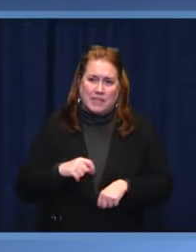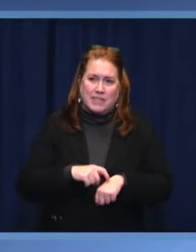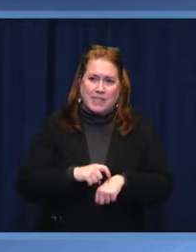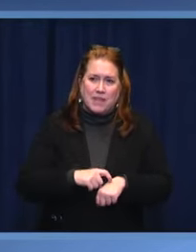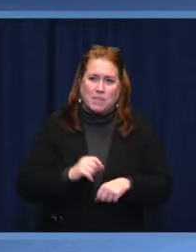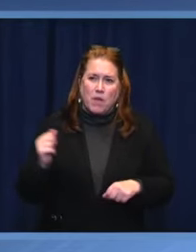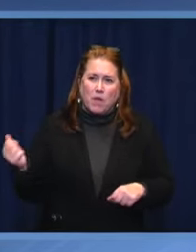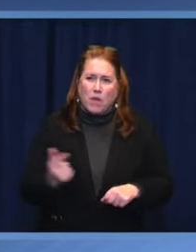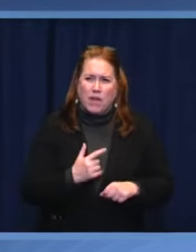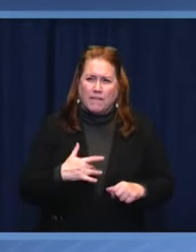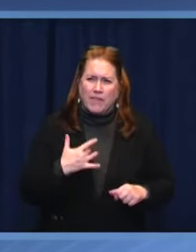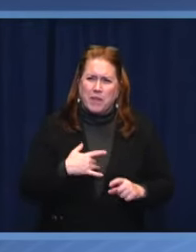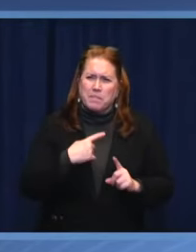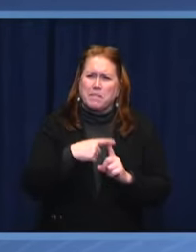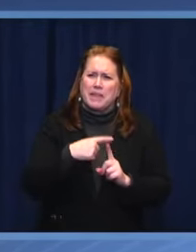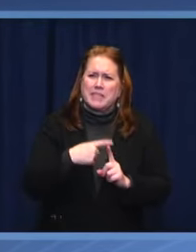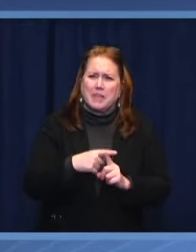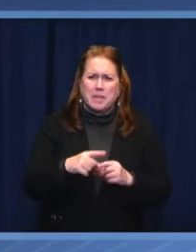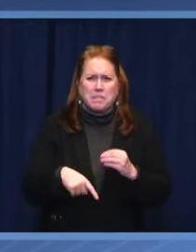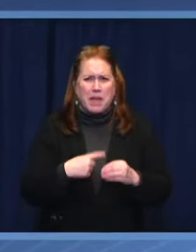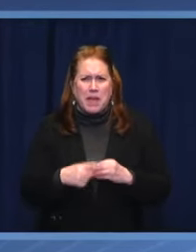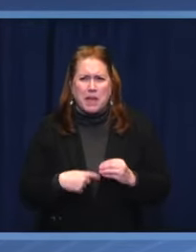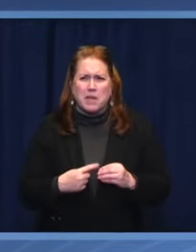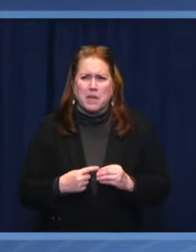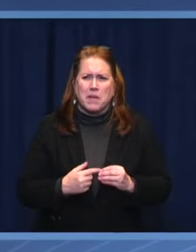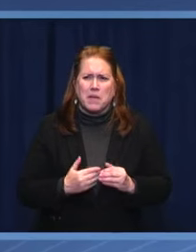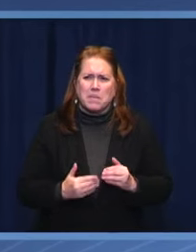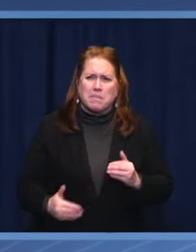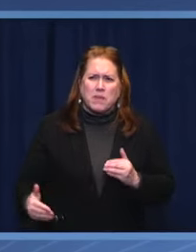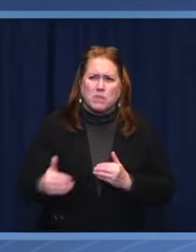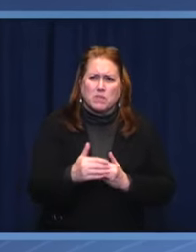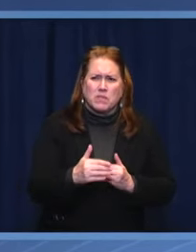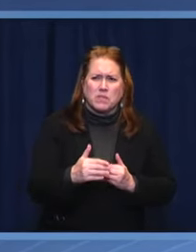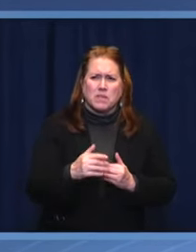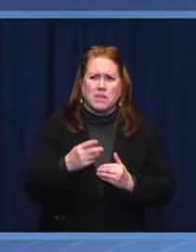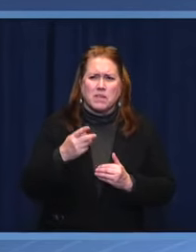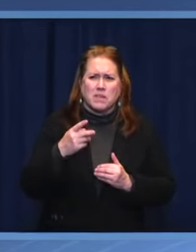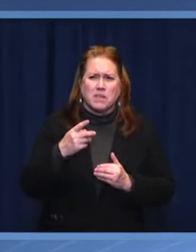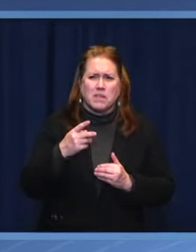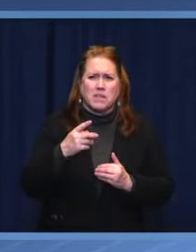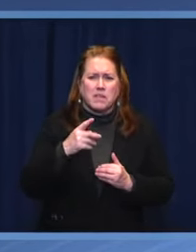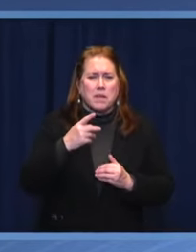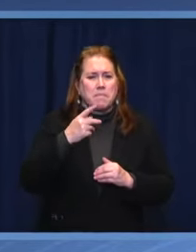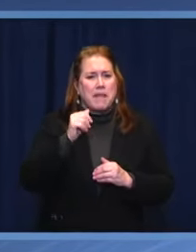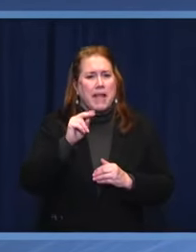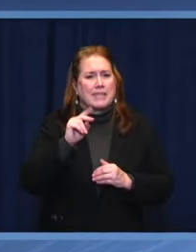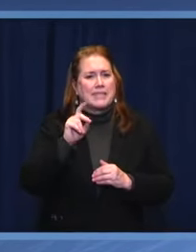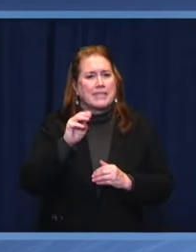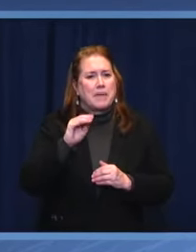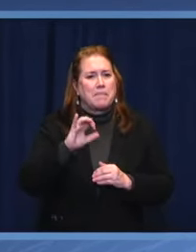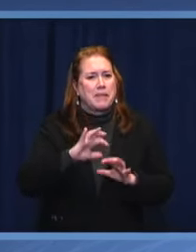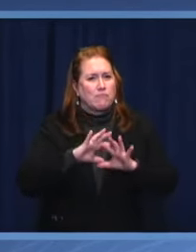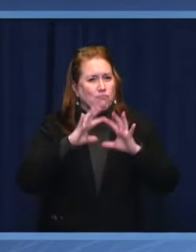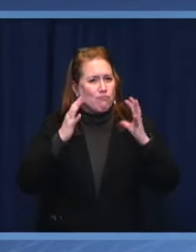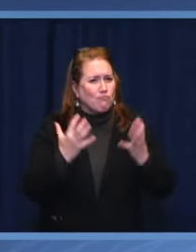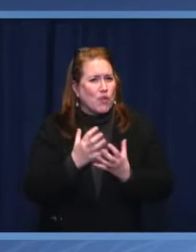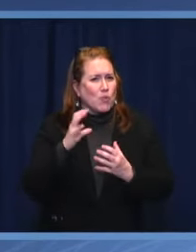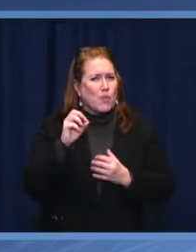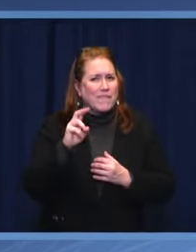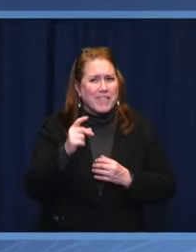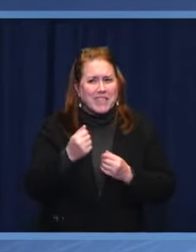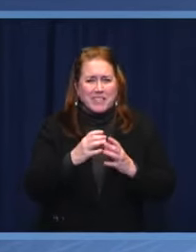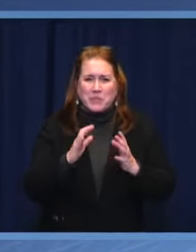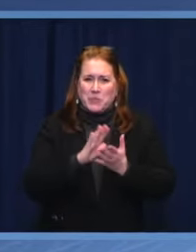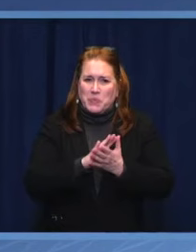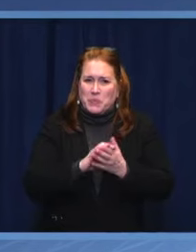optimistic about a post-pandemic recovery that would allow for economic reactivation, adequate